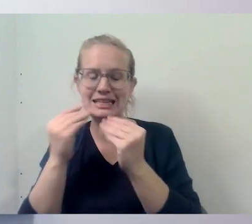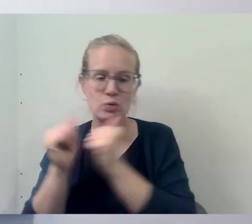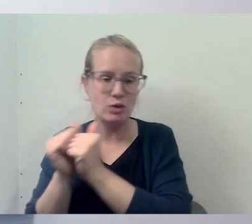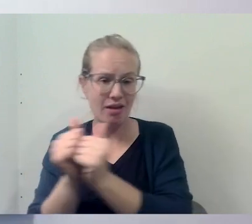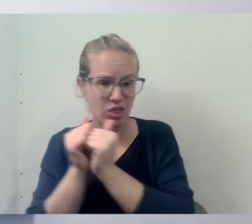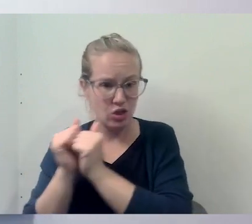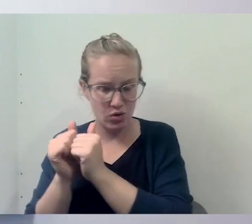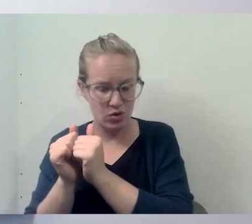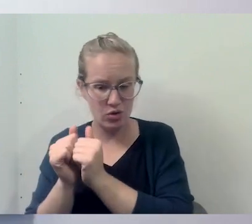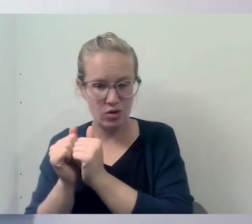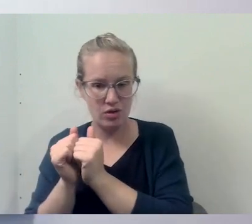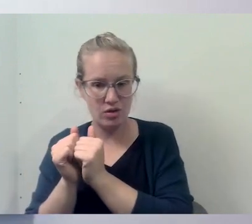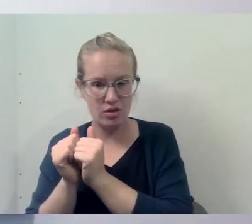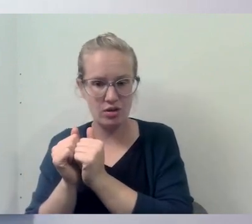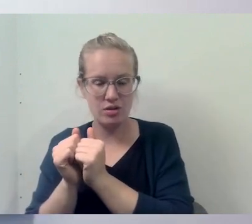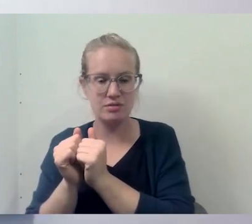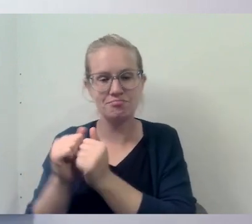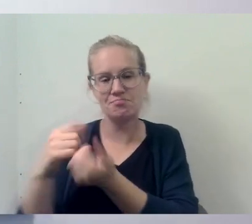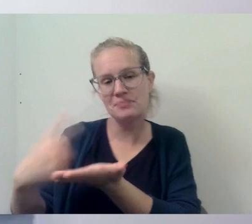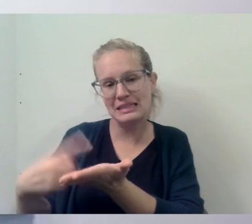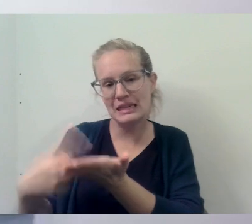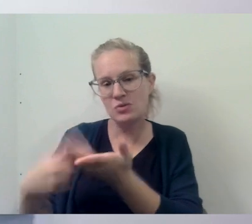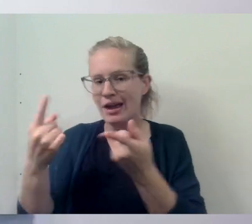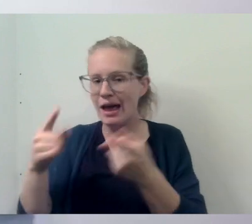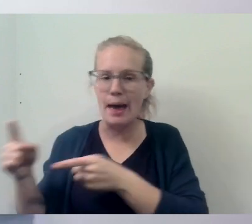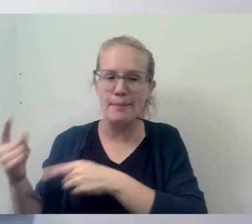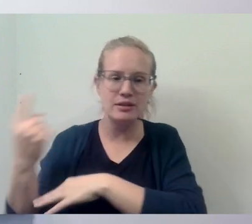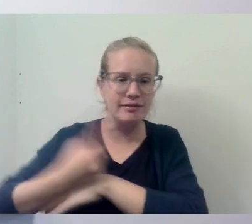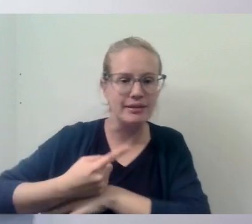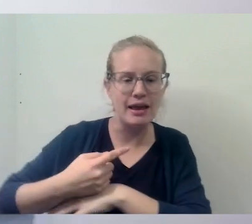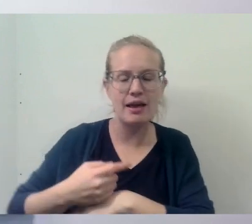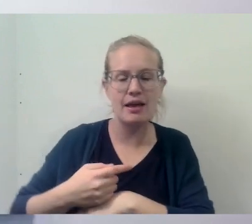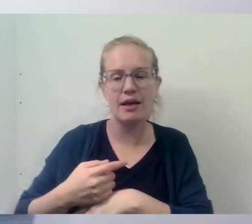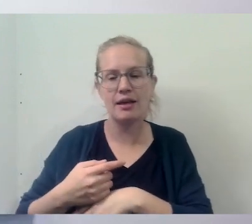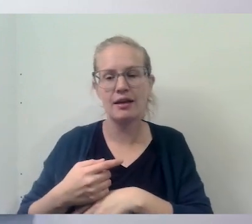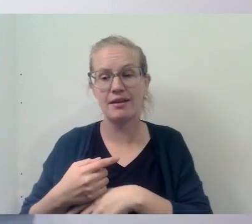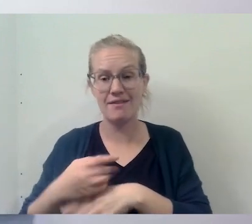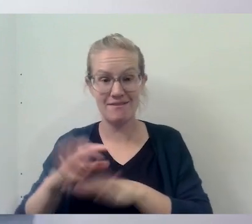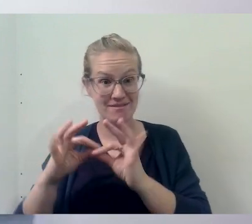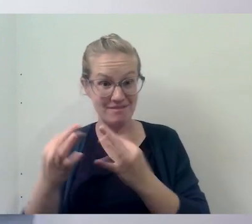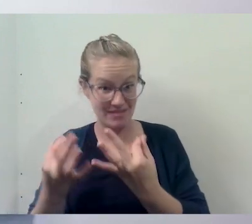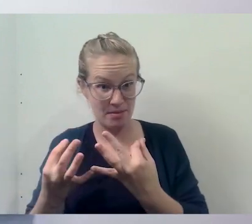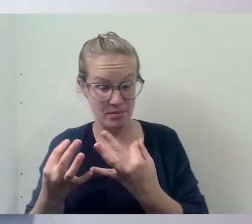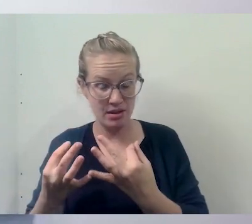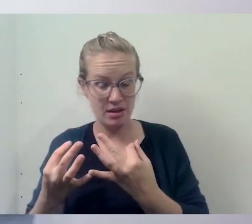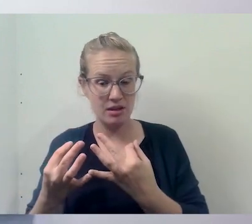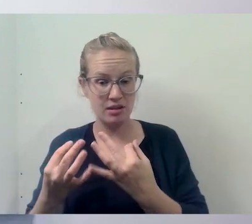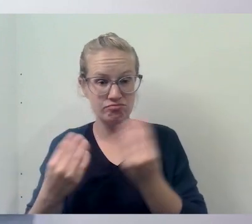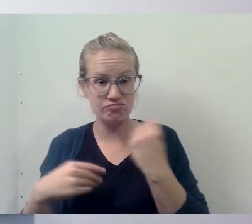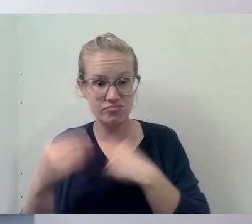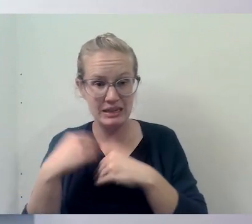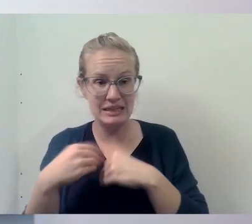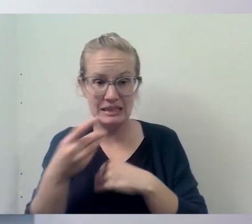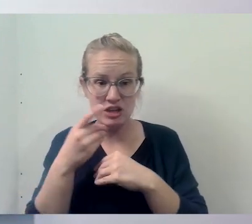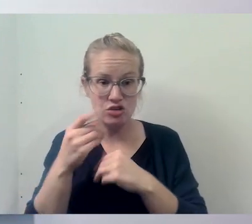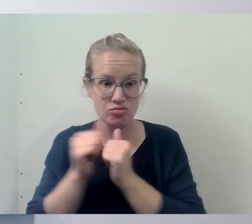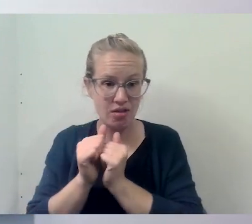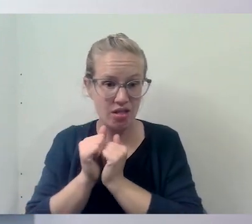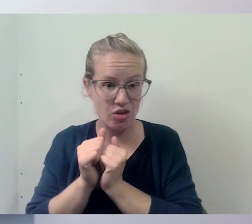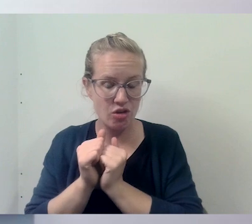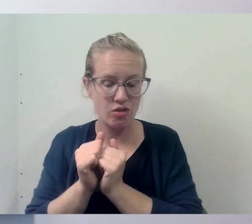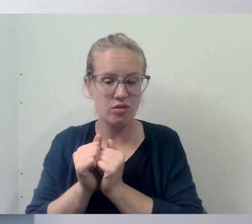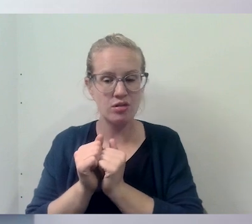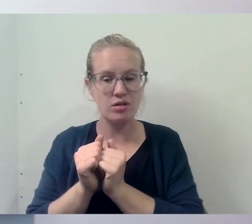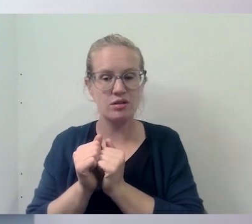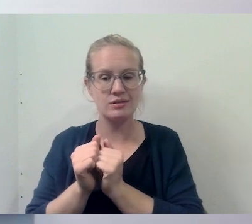And then, you know, talk about their day. And, you know, if, so if family that really has, sometimes